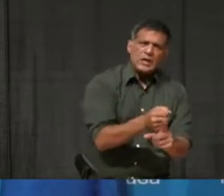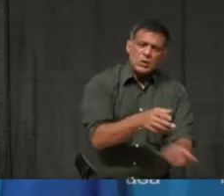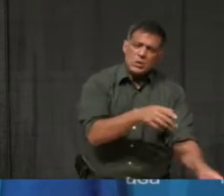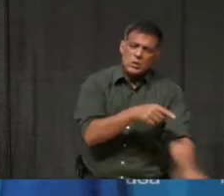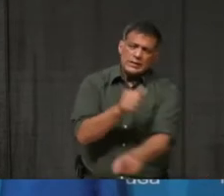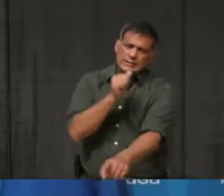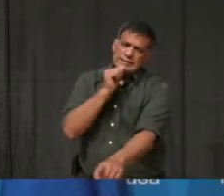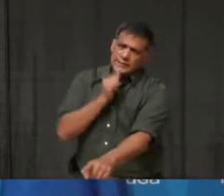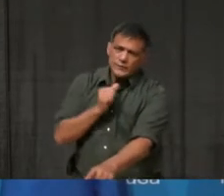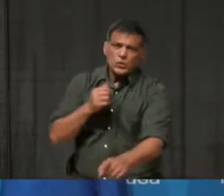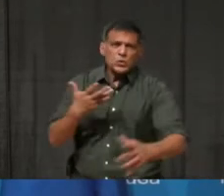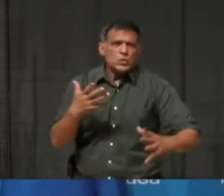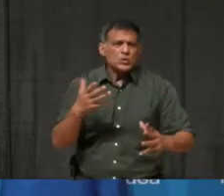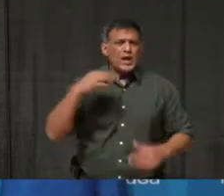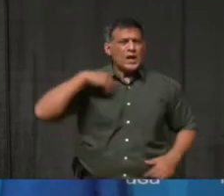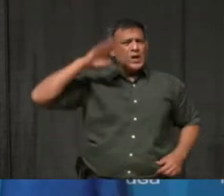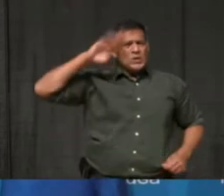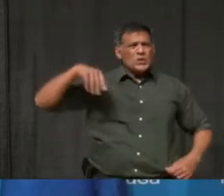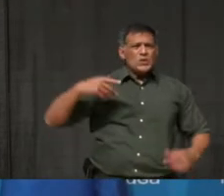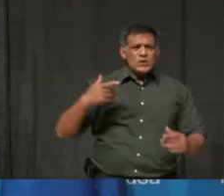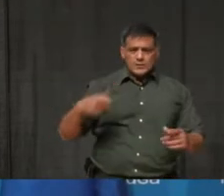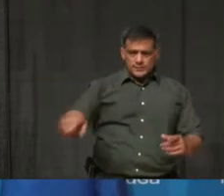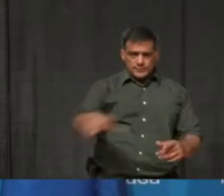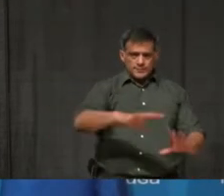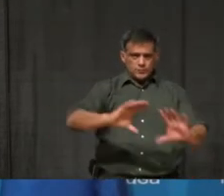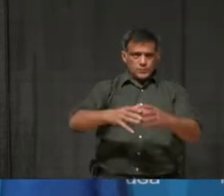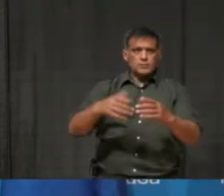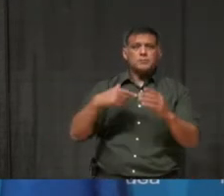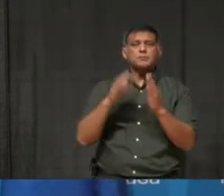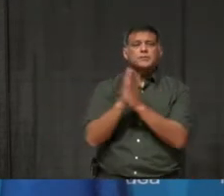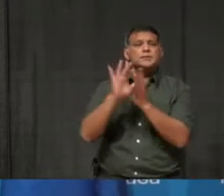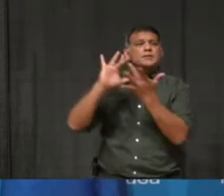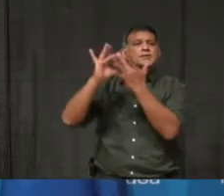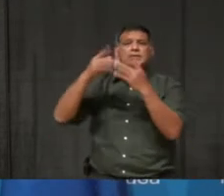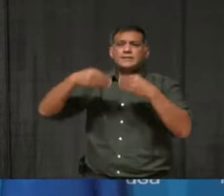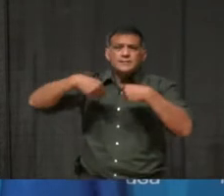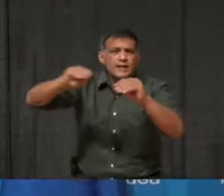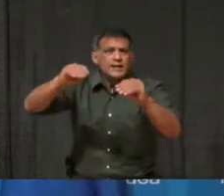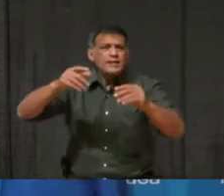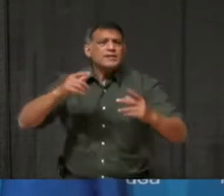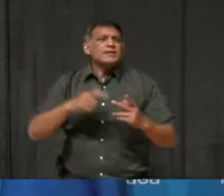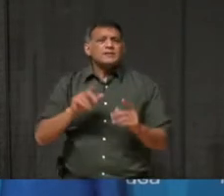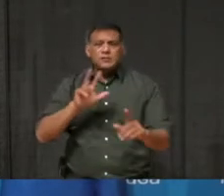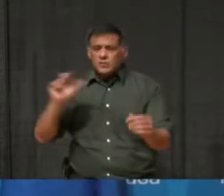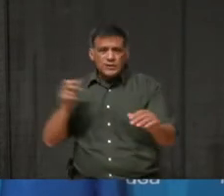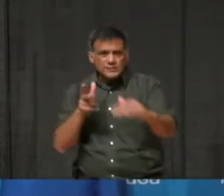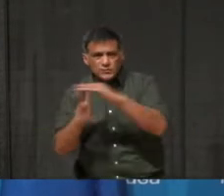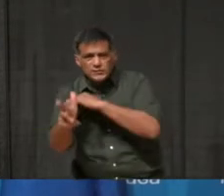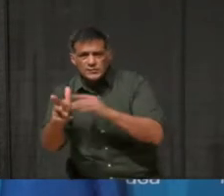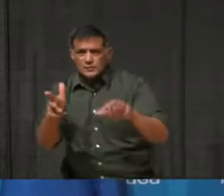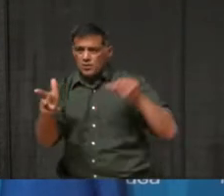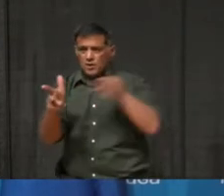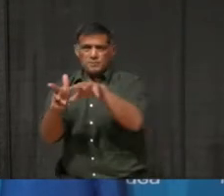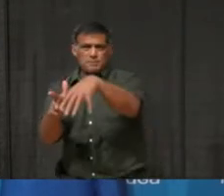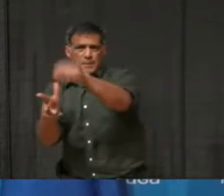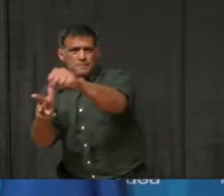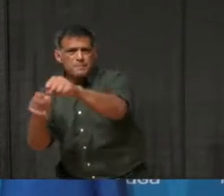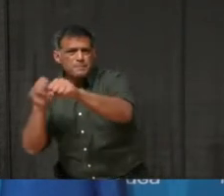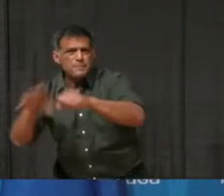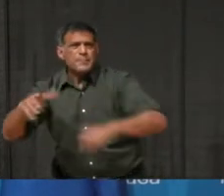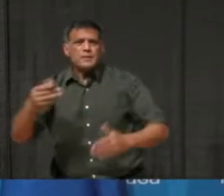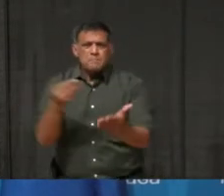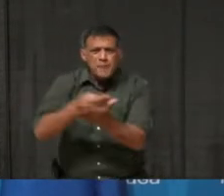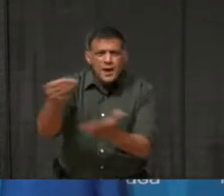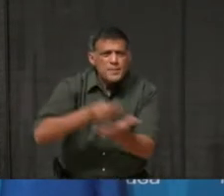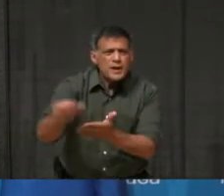As most have had to move online and to curbside pickup and delivery, right as the holiday season